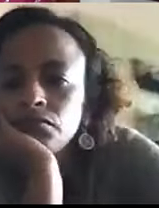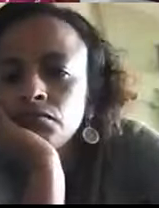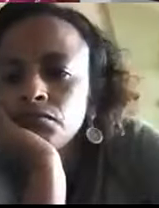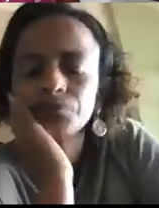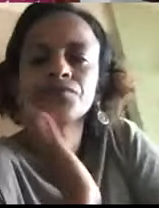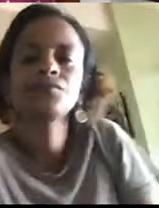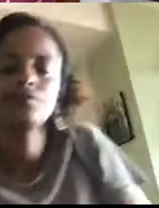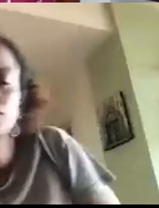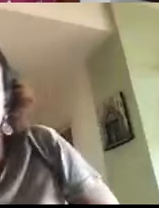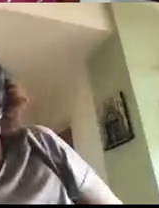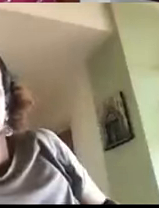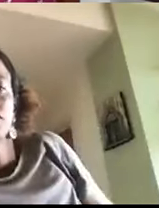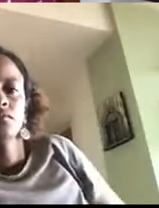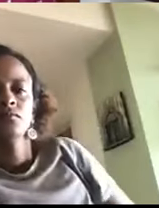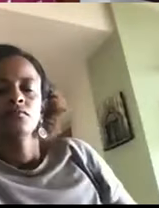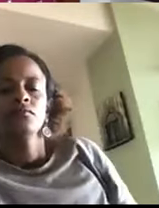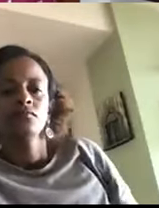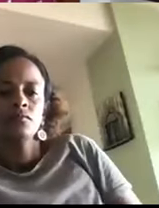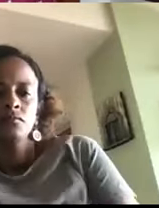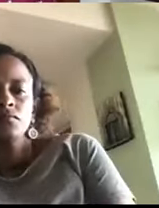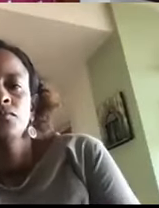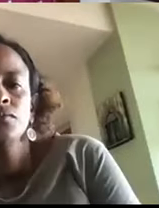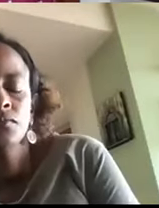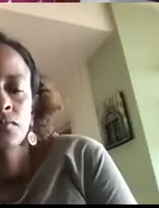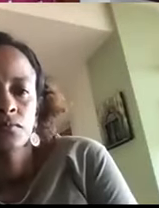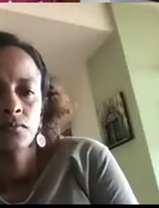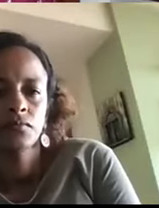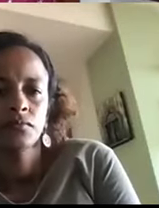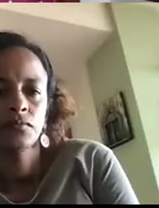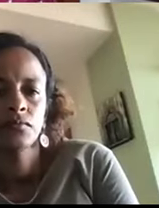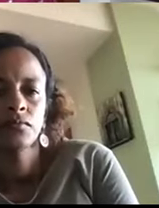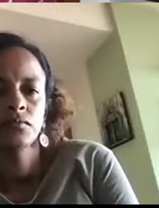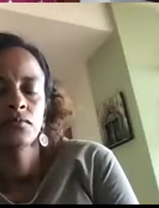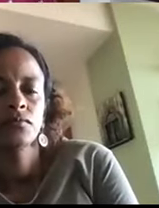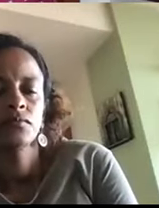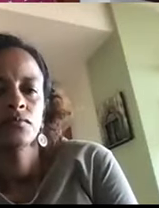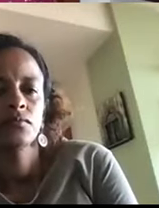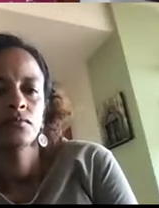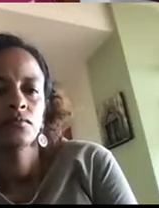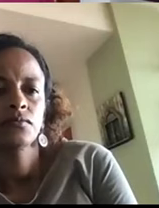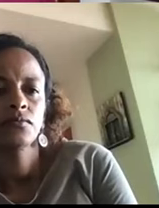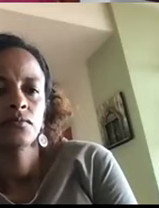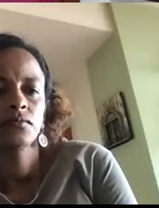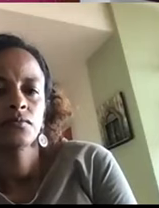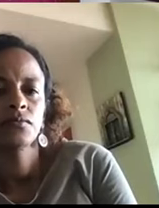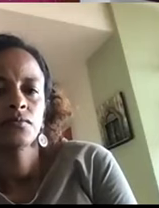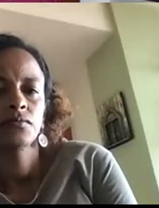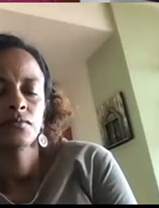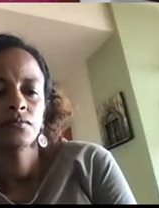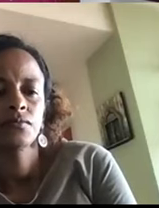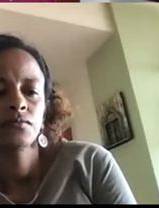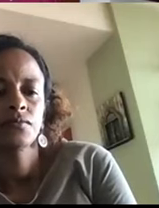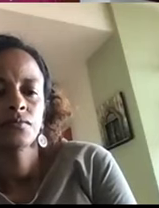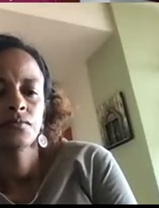these are the foot soldiers who can actually make change happen. Because that professional will not be able to go and even have engagement. In